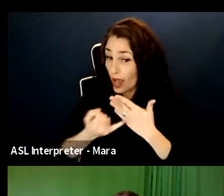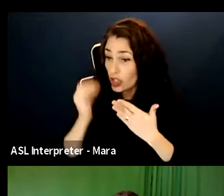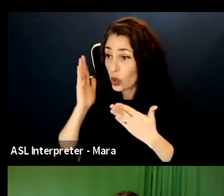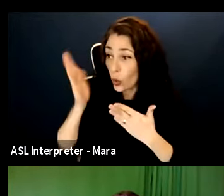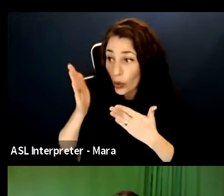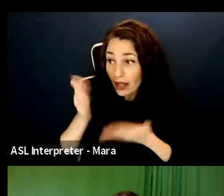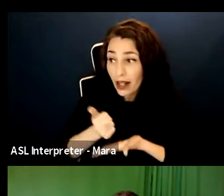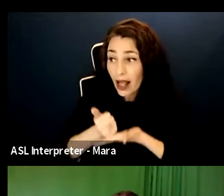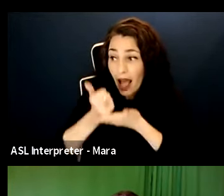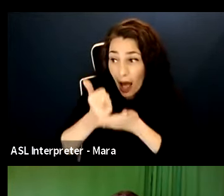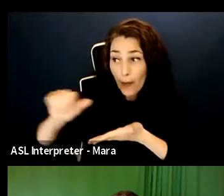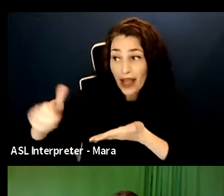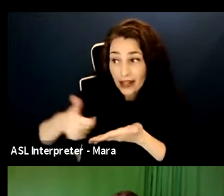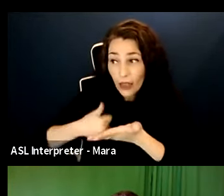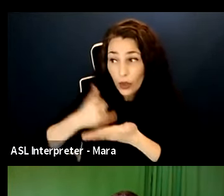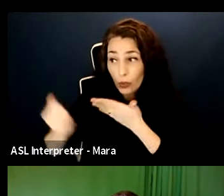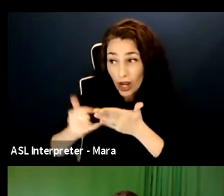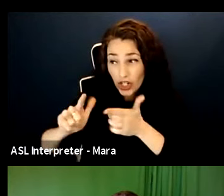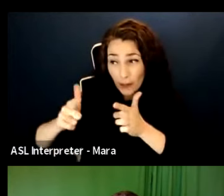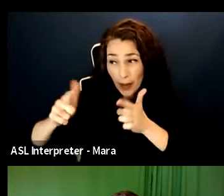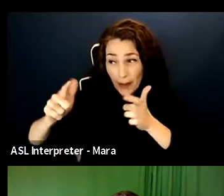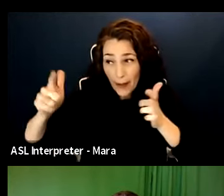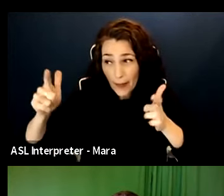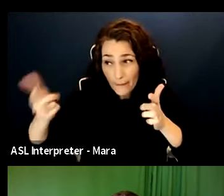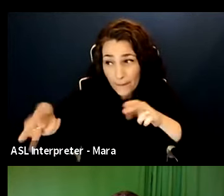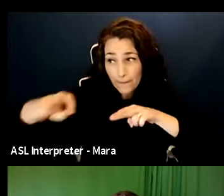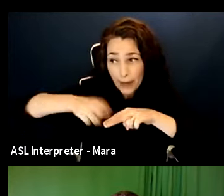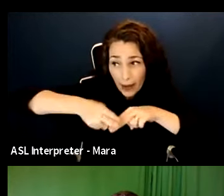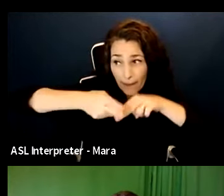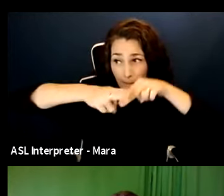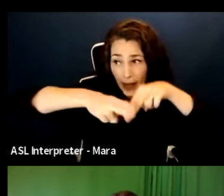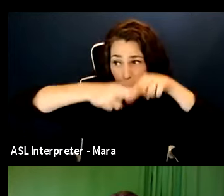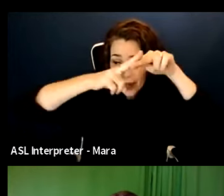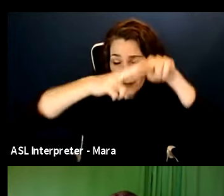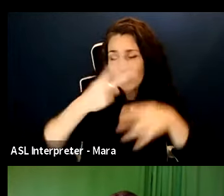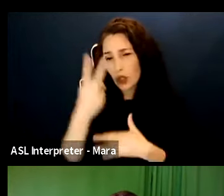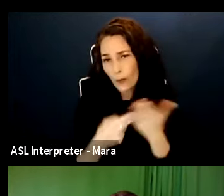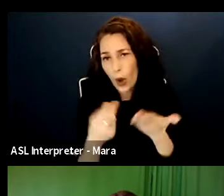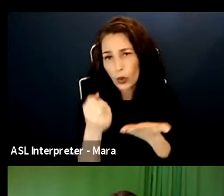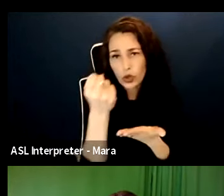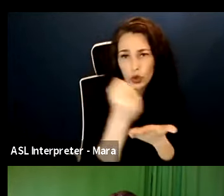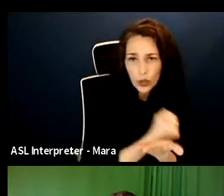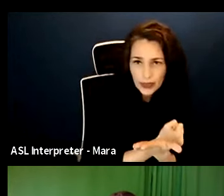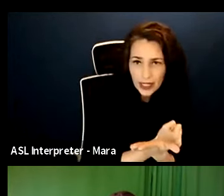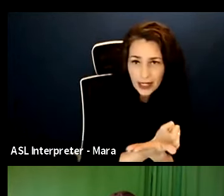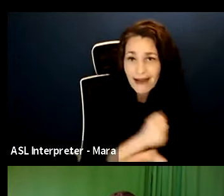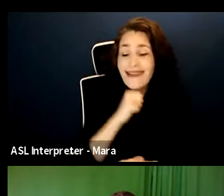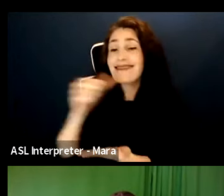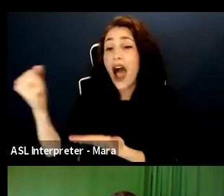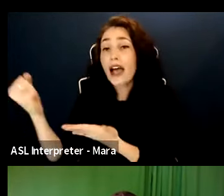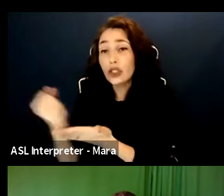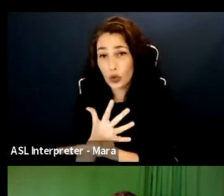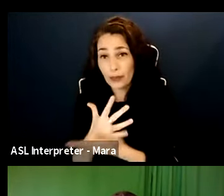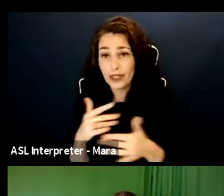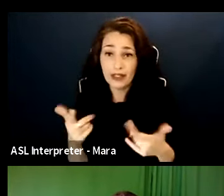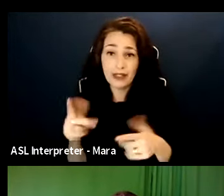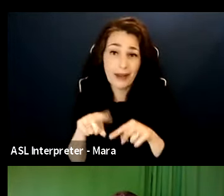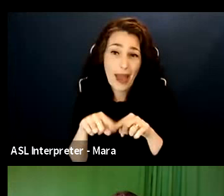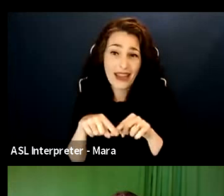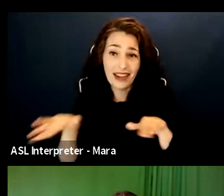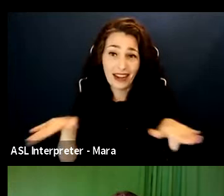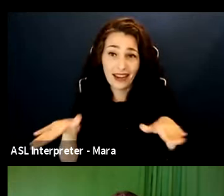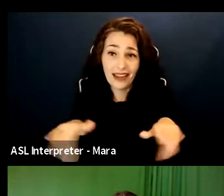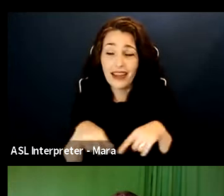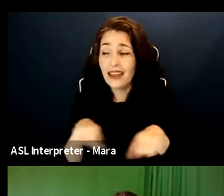which I've done twice at this point, and both in the unscripted and in the scripted space, taking a project that had a smaller